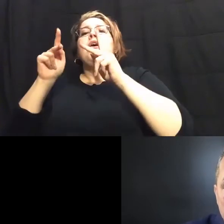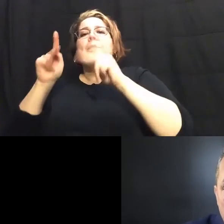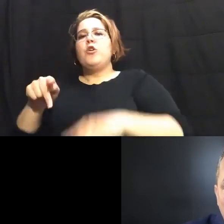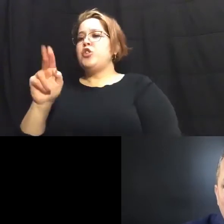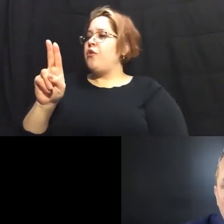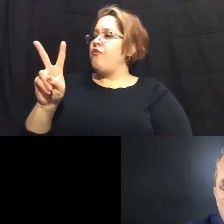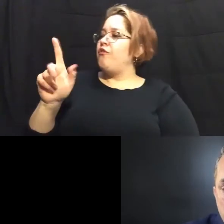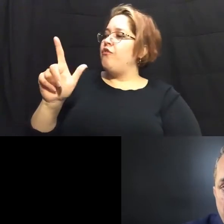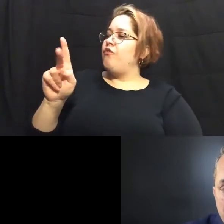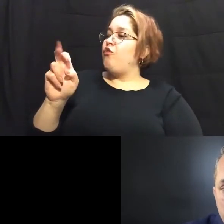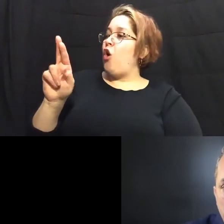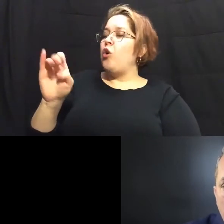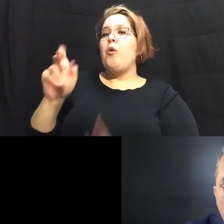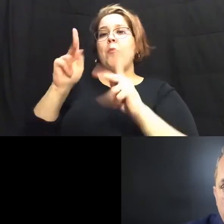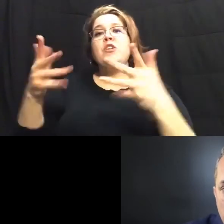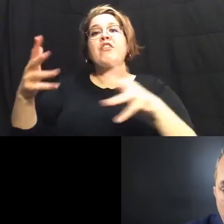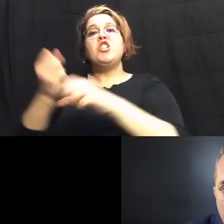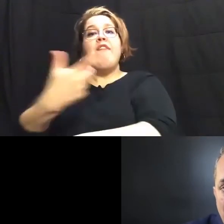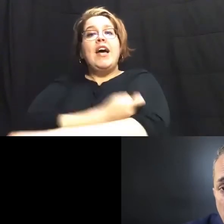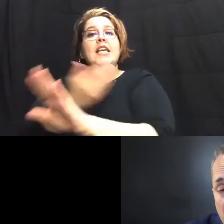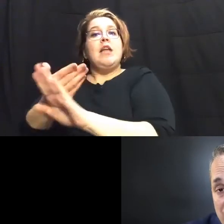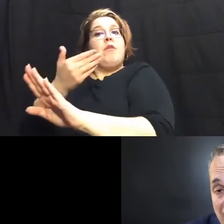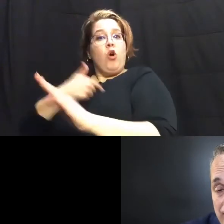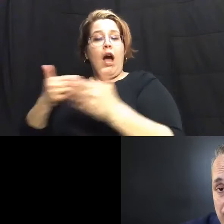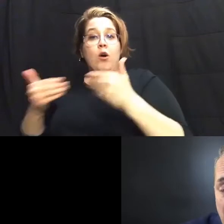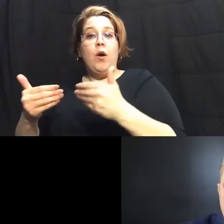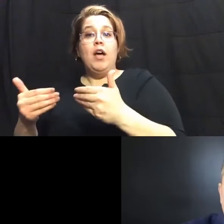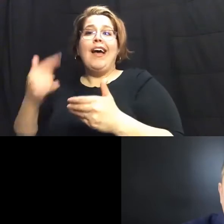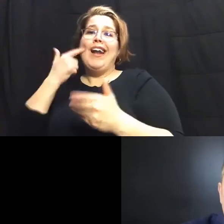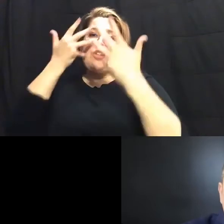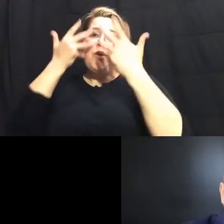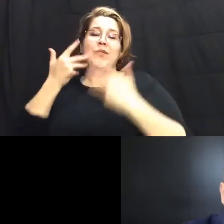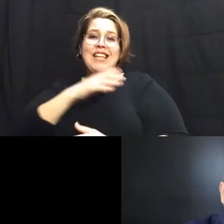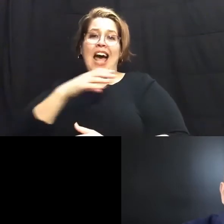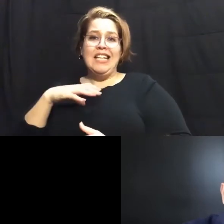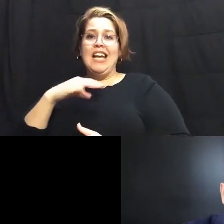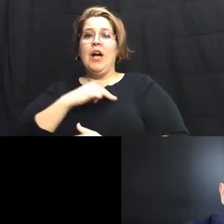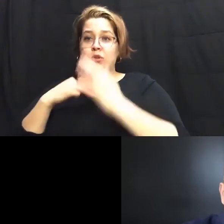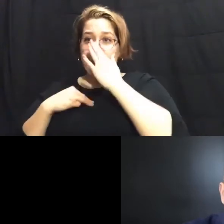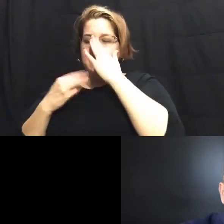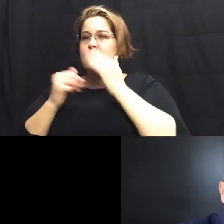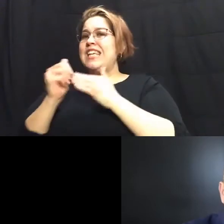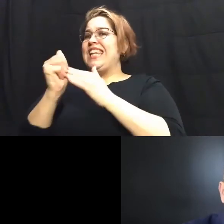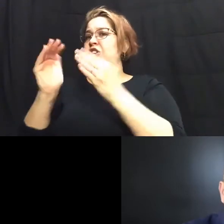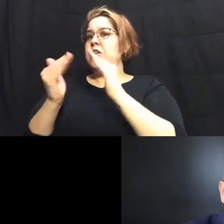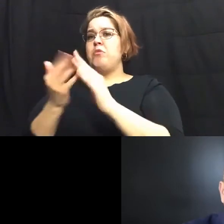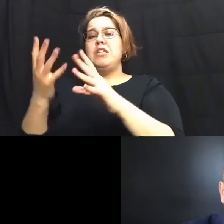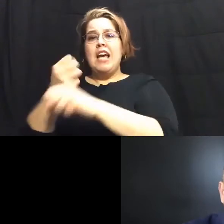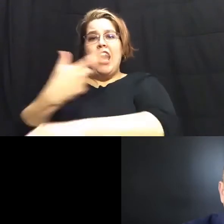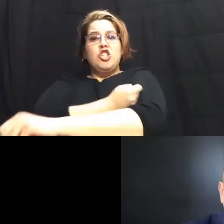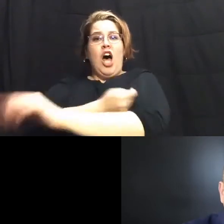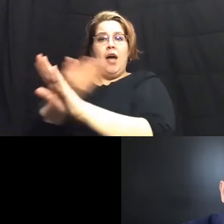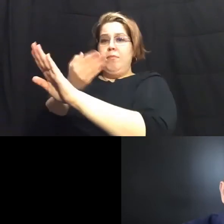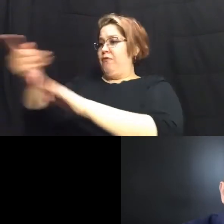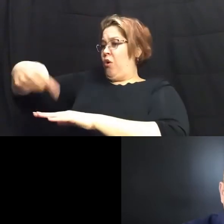as mayor received a vaccine before i ever thought about it and i thought it was sad that council members and leaders of the community receive vaccines before those are